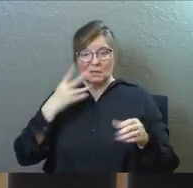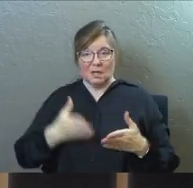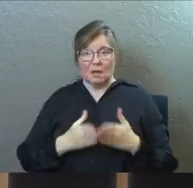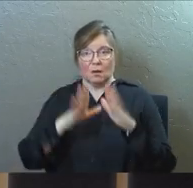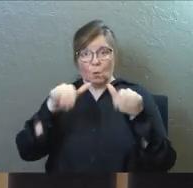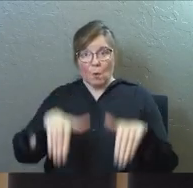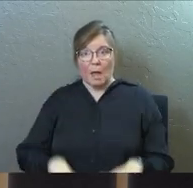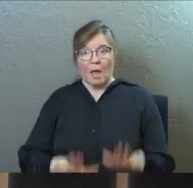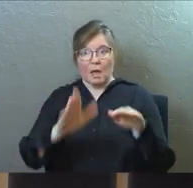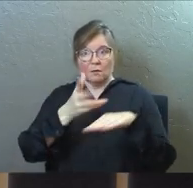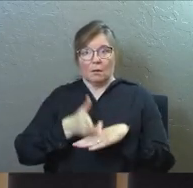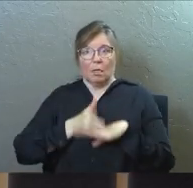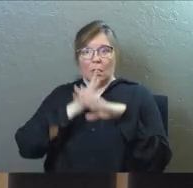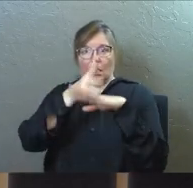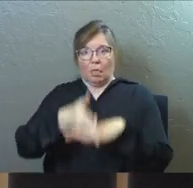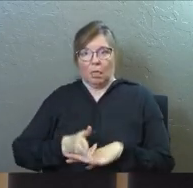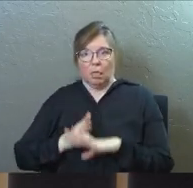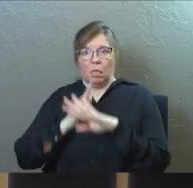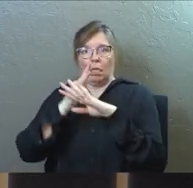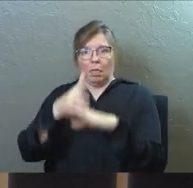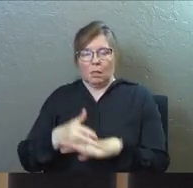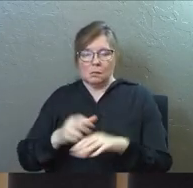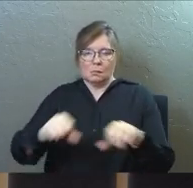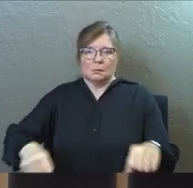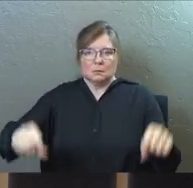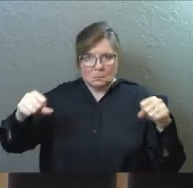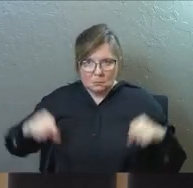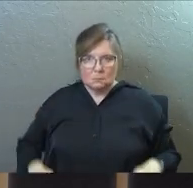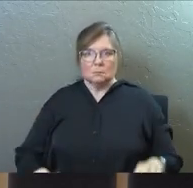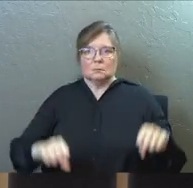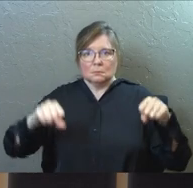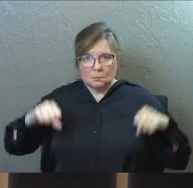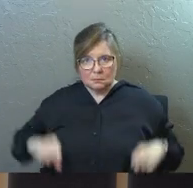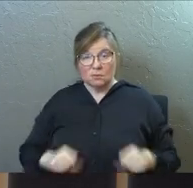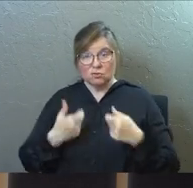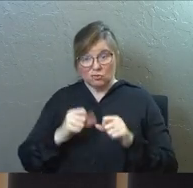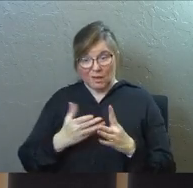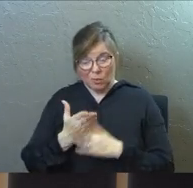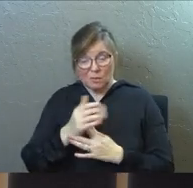you're rowing. You're trying to get through it. You ever row and try to get through your life?